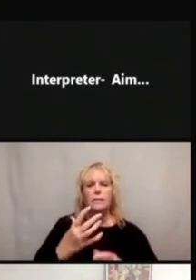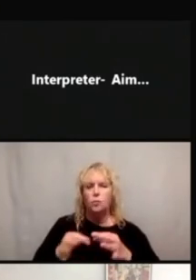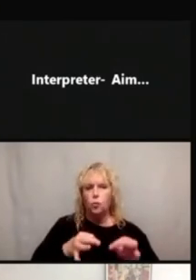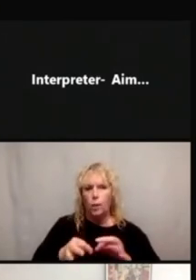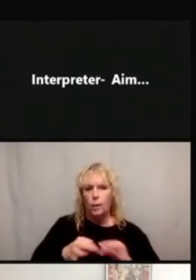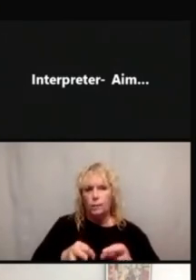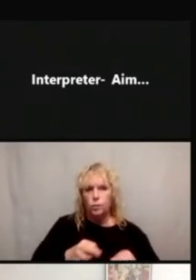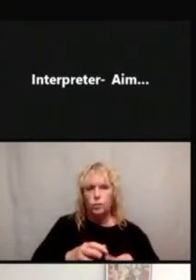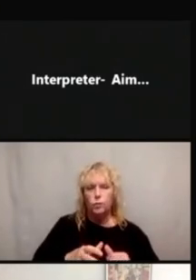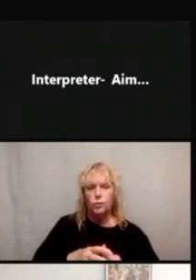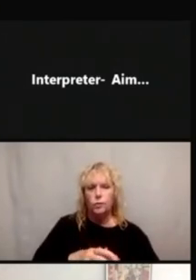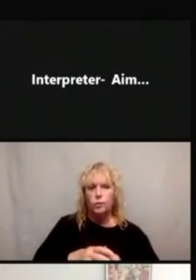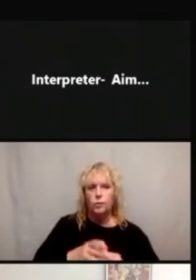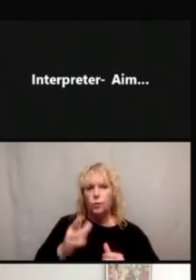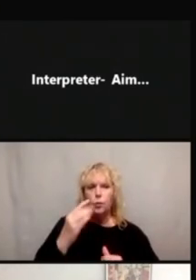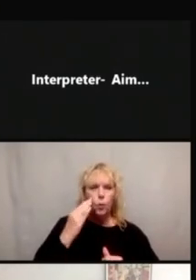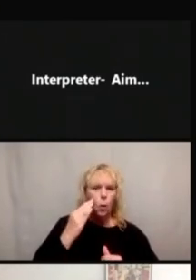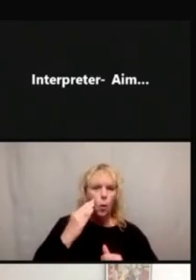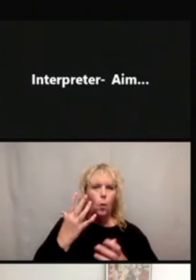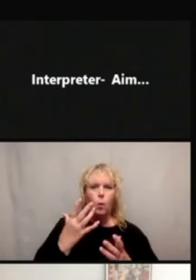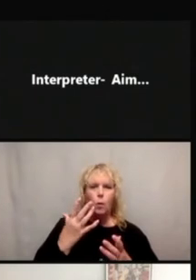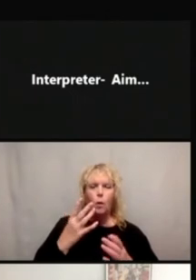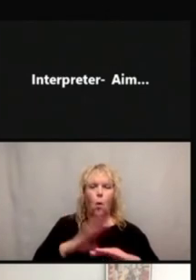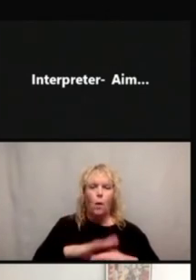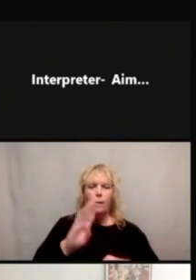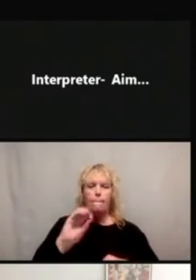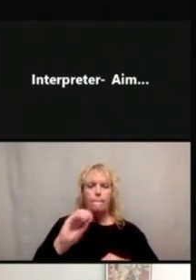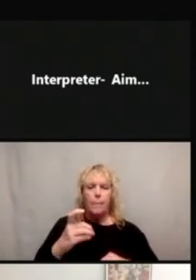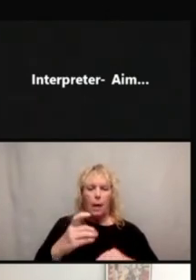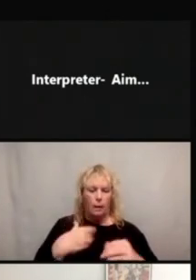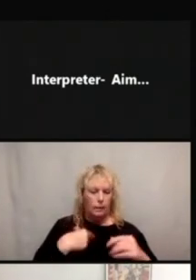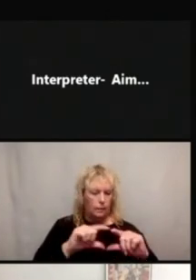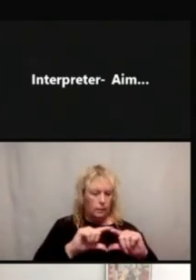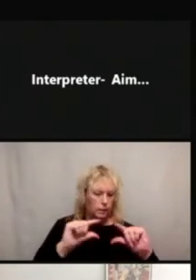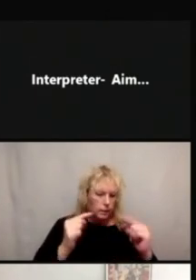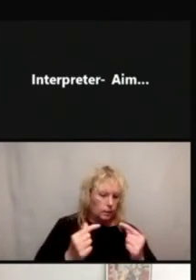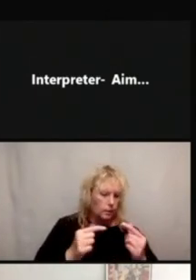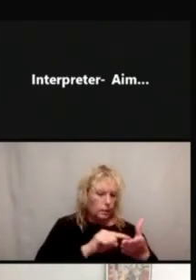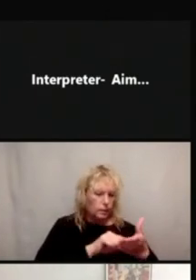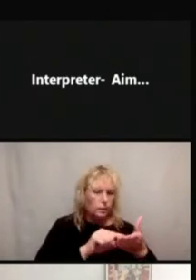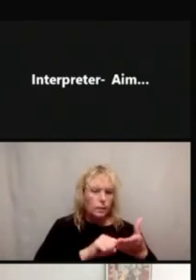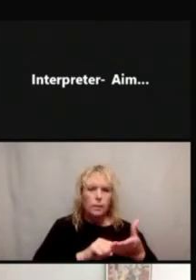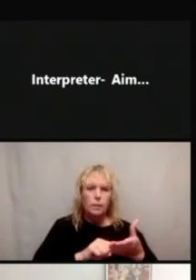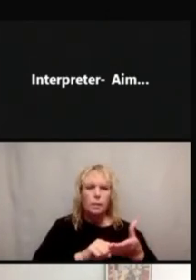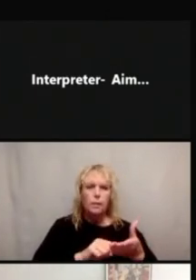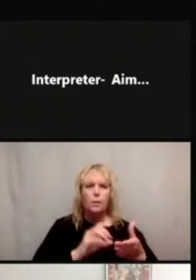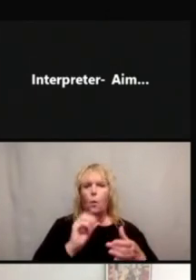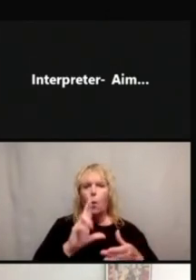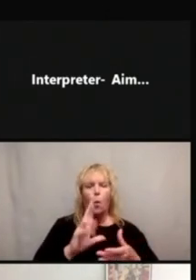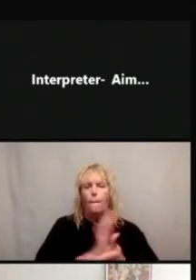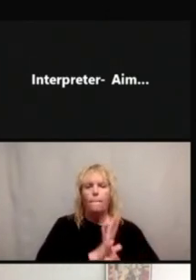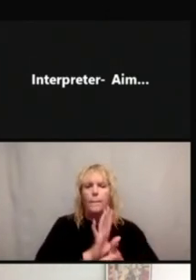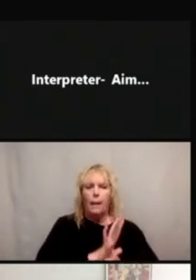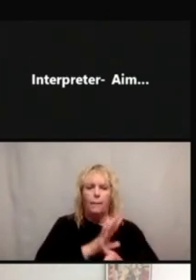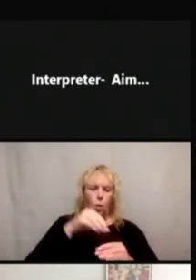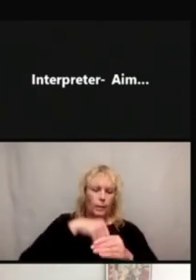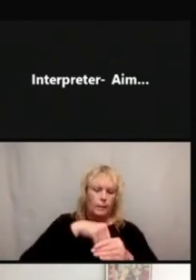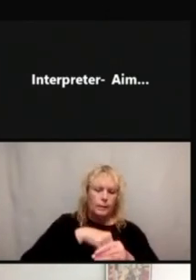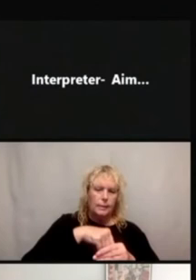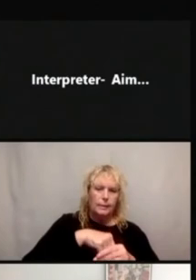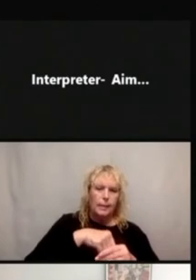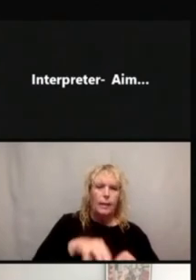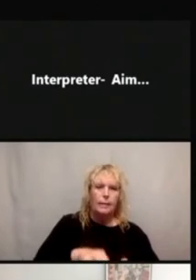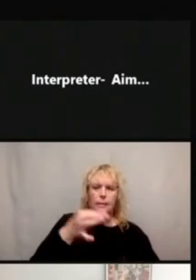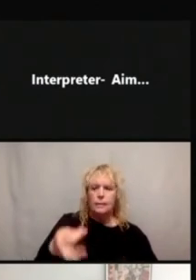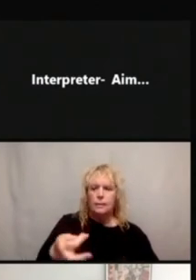you know, the little on the box of a medication or on the like paper insert that comes with it.